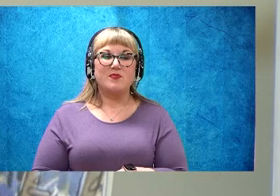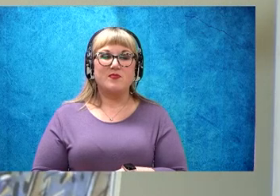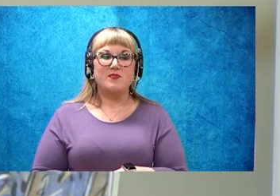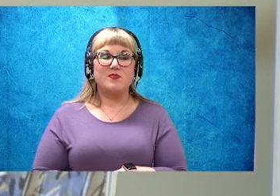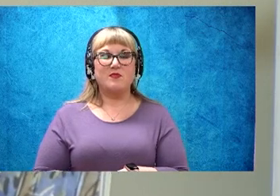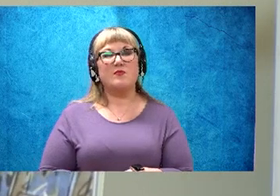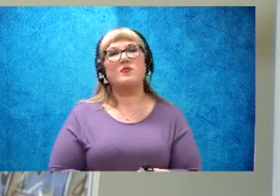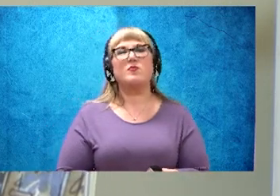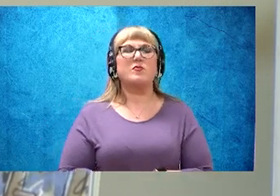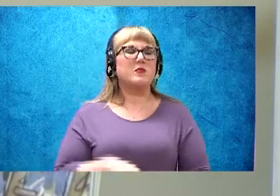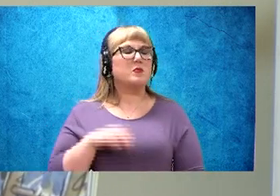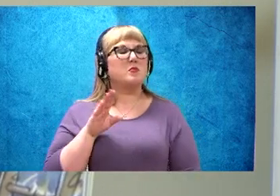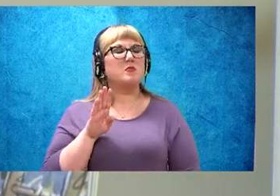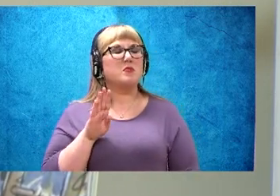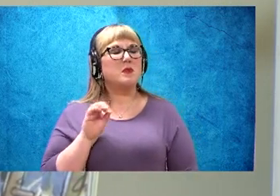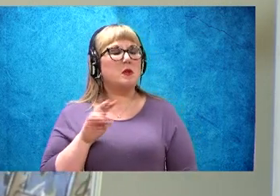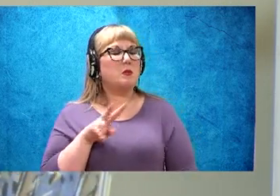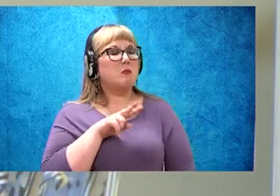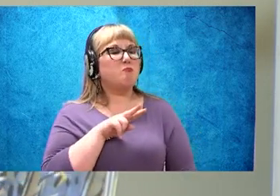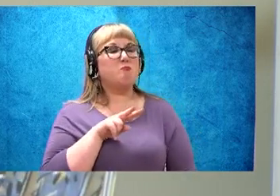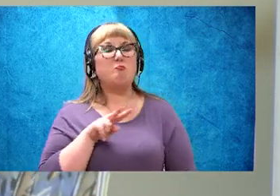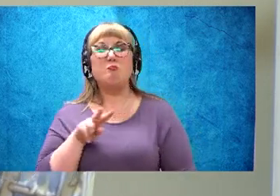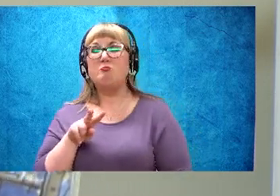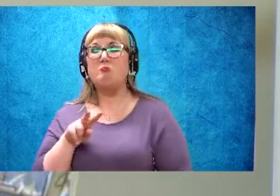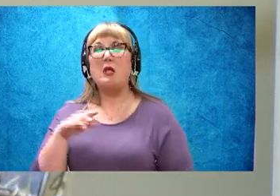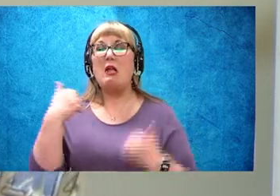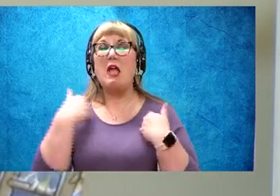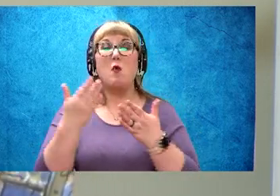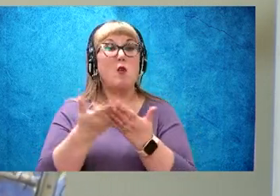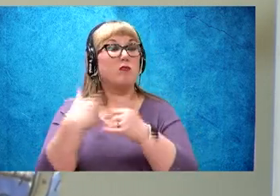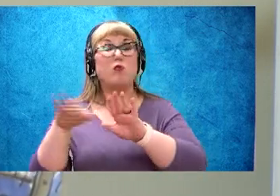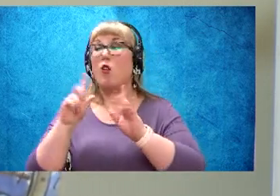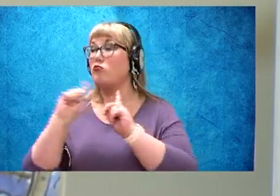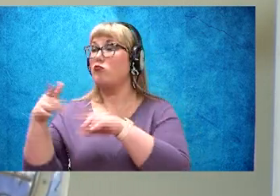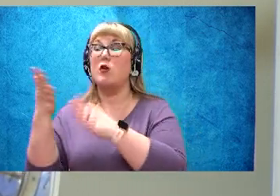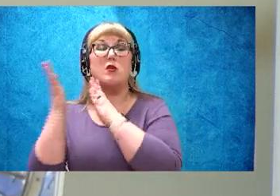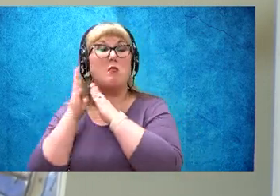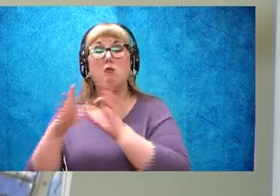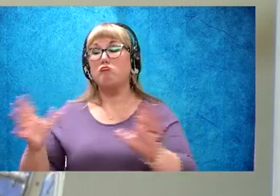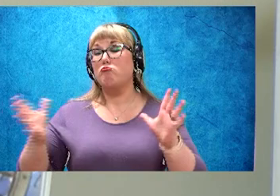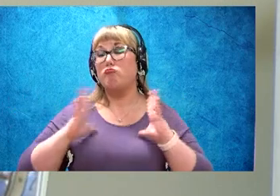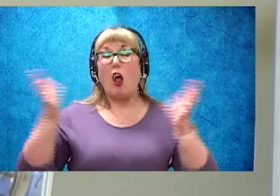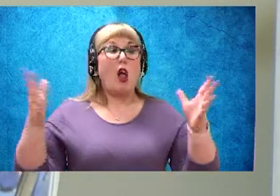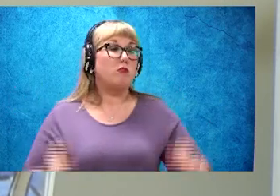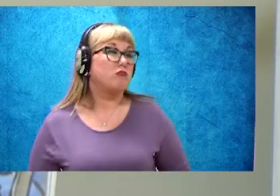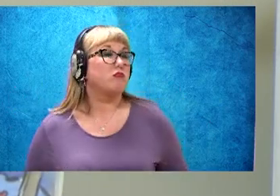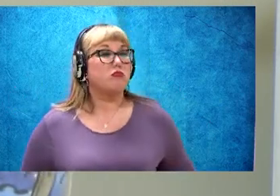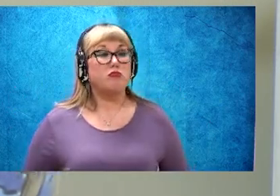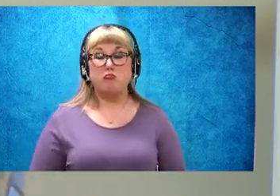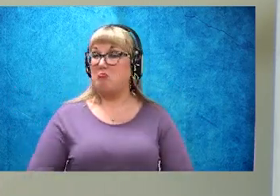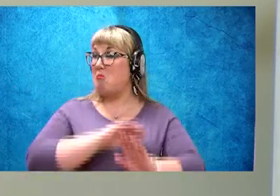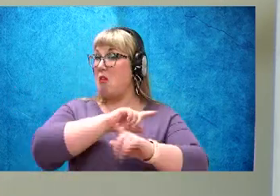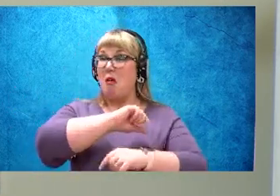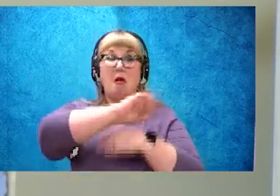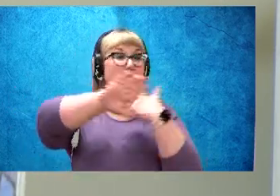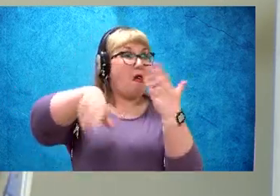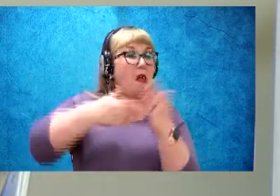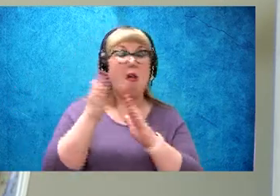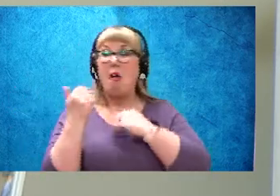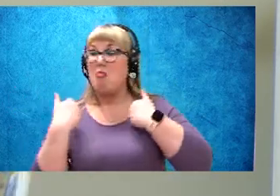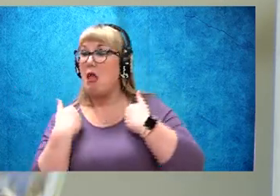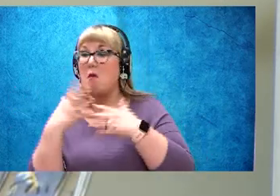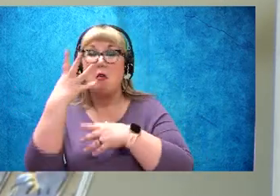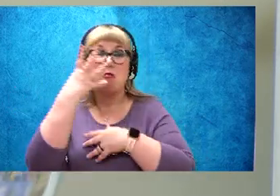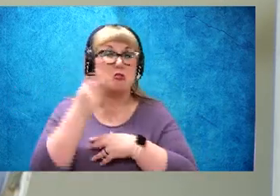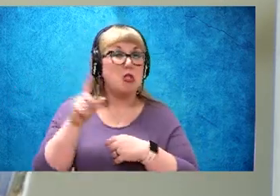Bob checked on the animals before he went to bed, everything was just fine, so all the animals are sleeping just like they're